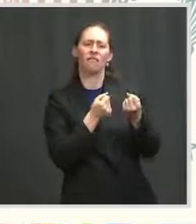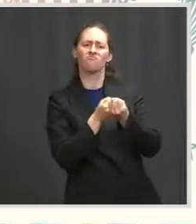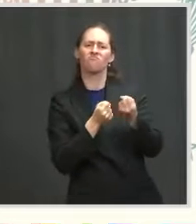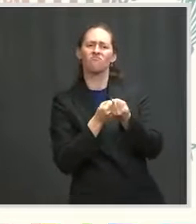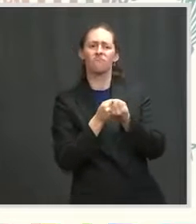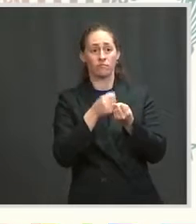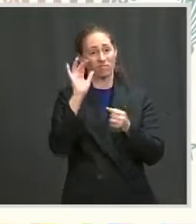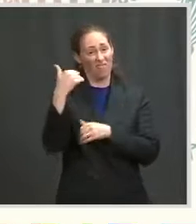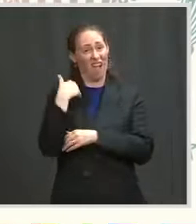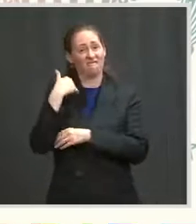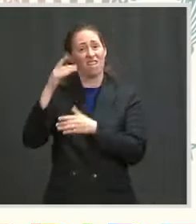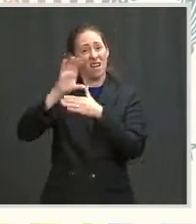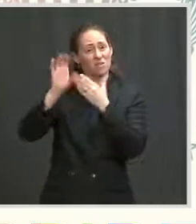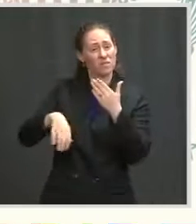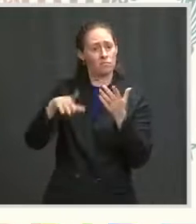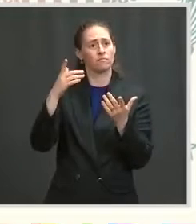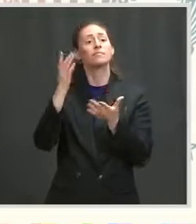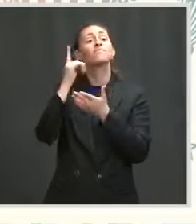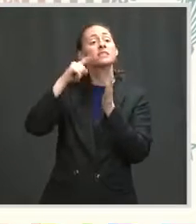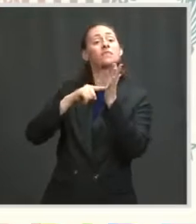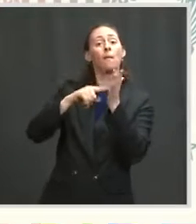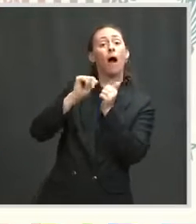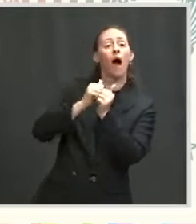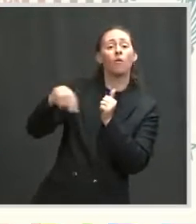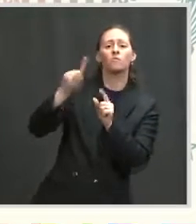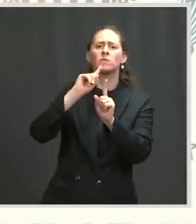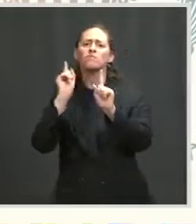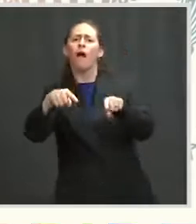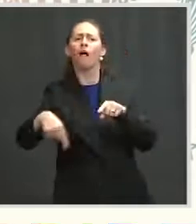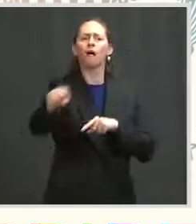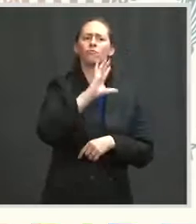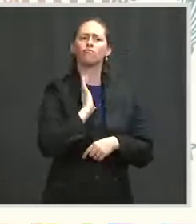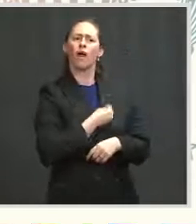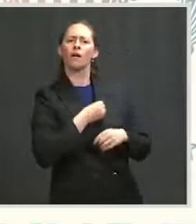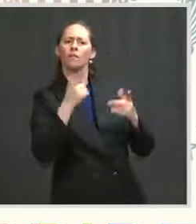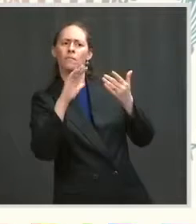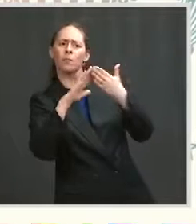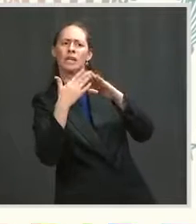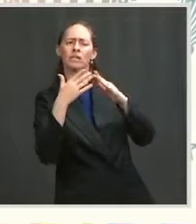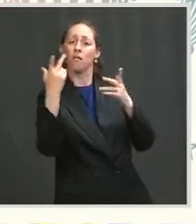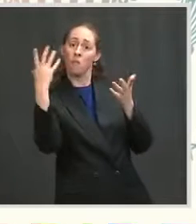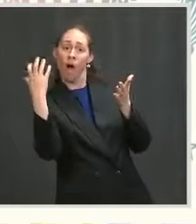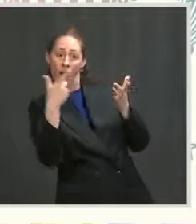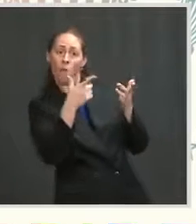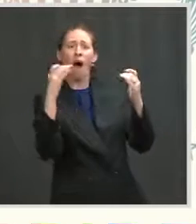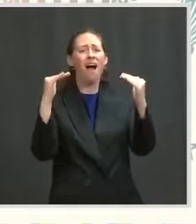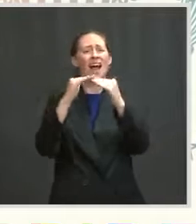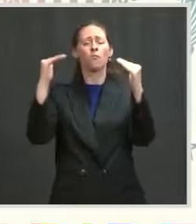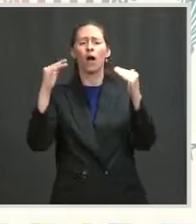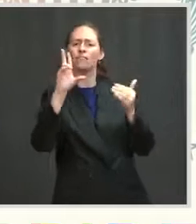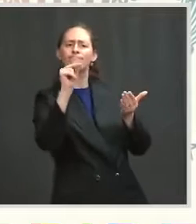other leaders respond to transgender people's search for equality and belonging by basically denying that someone can be transgender at all.